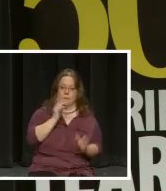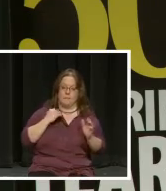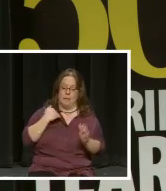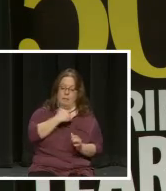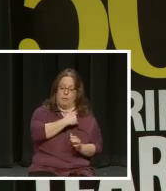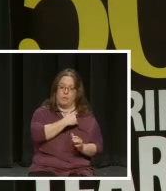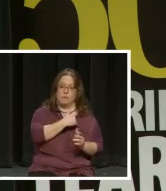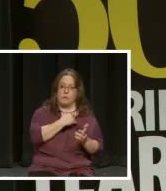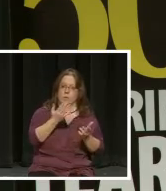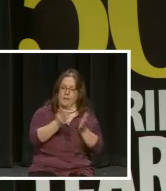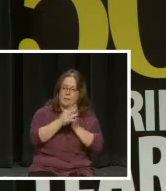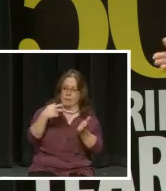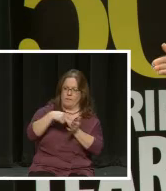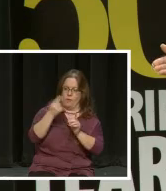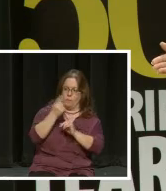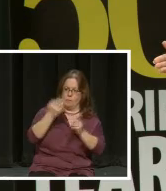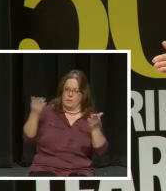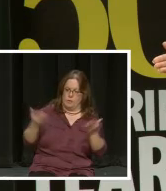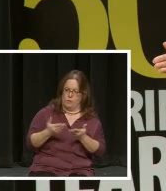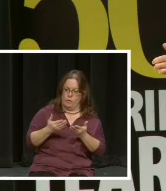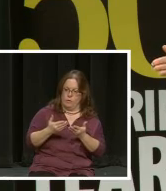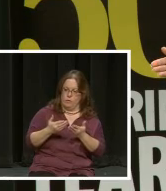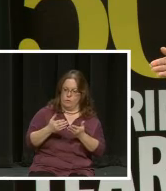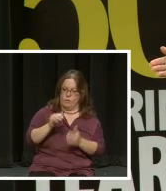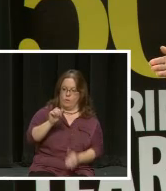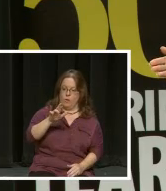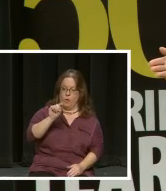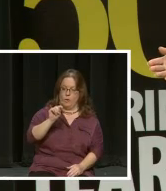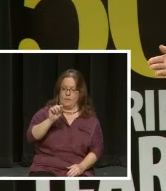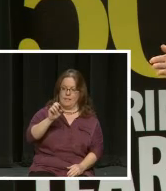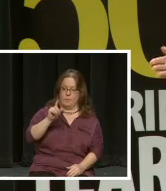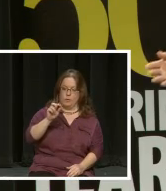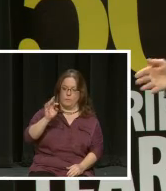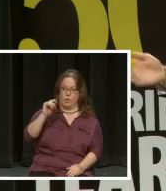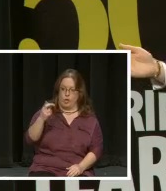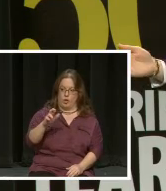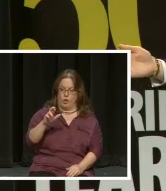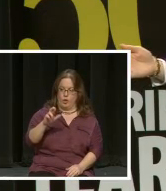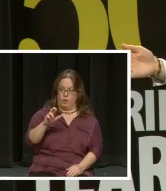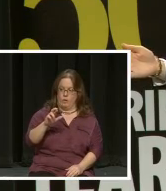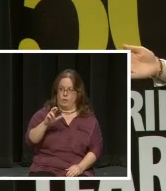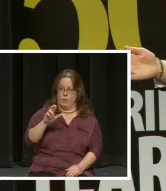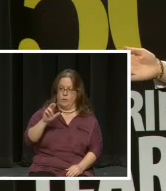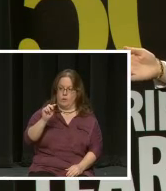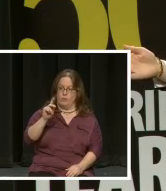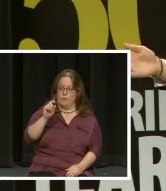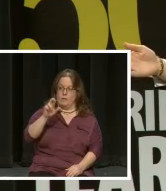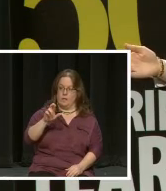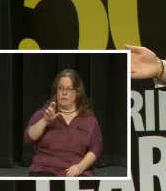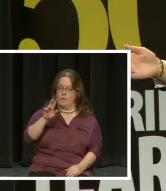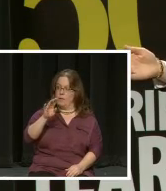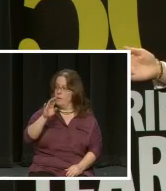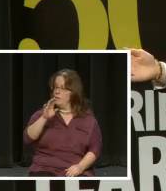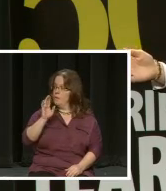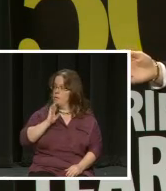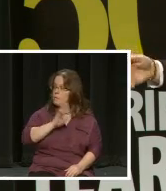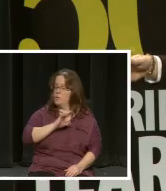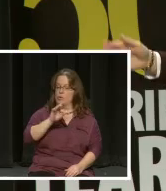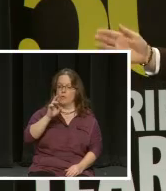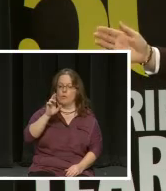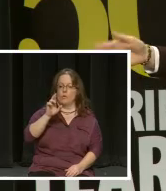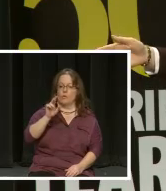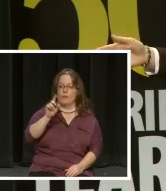to be introduced. Art Ebersberger, Trustee of the Board, Reverend Diane Dixon Proctor,